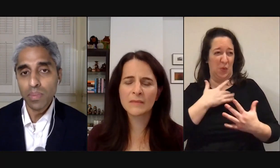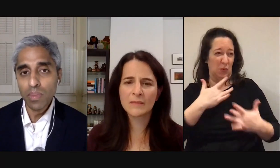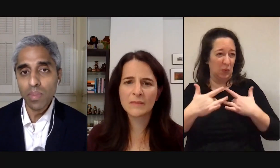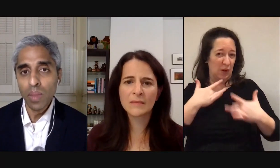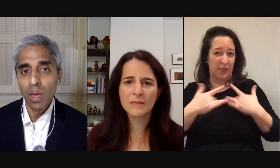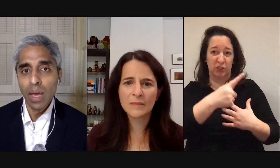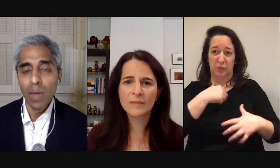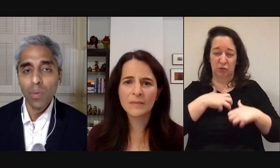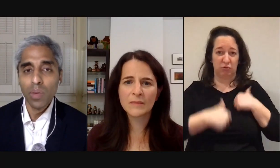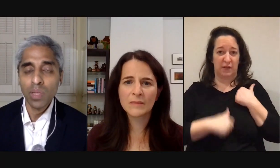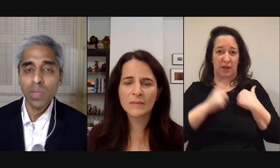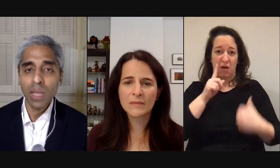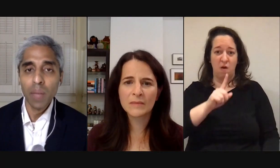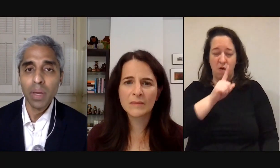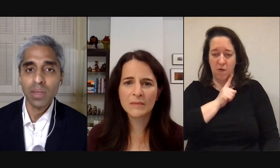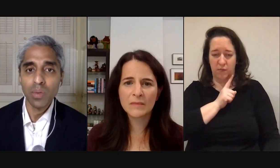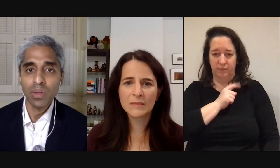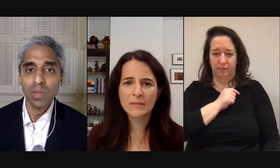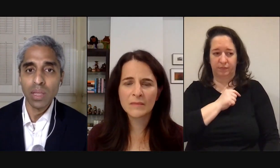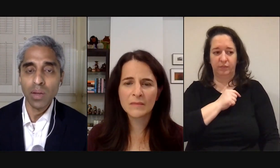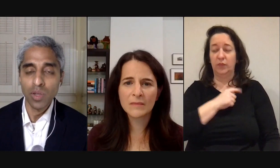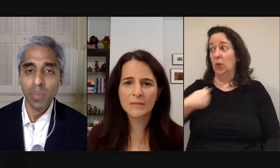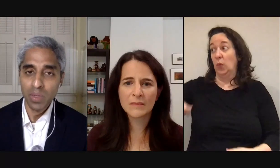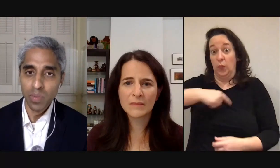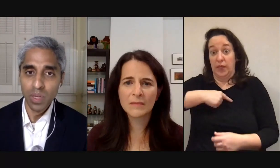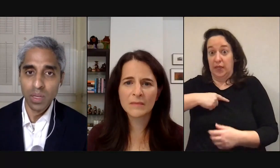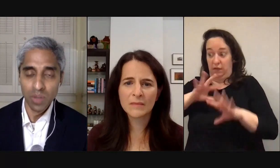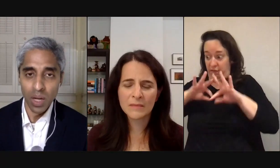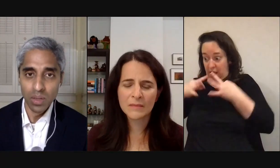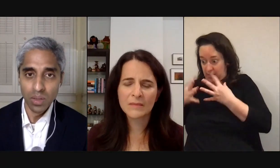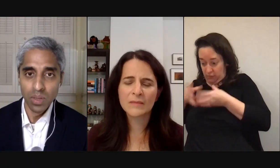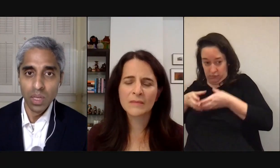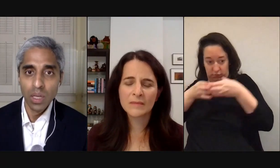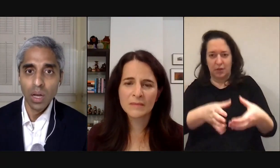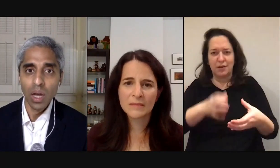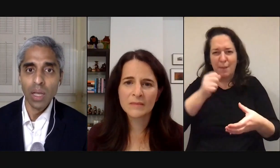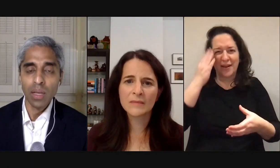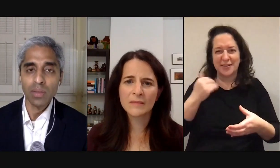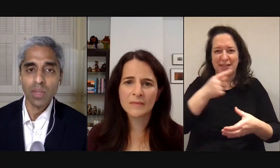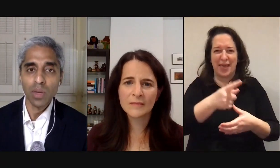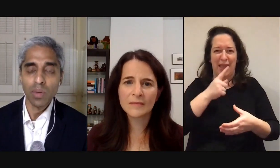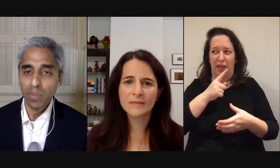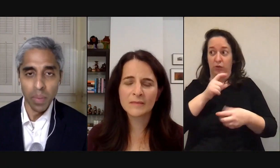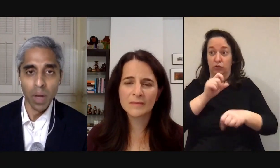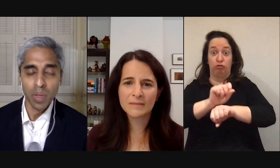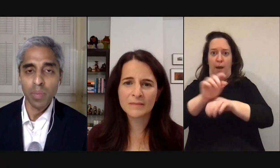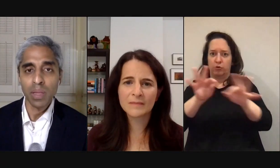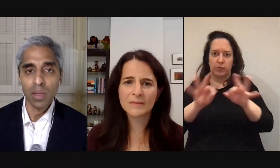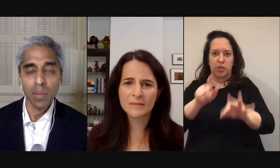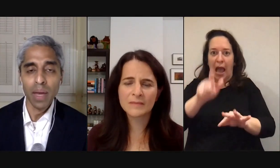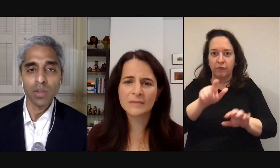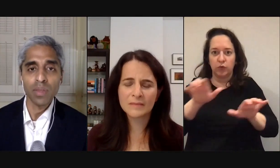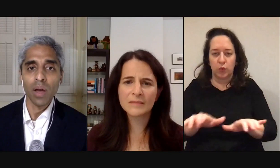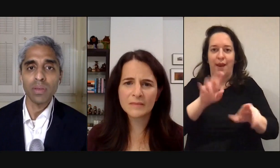and that they were doing that not because it was in their job description as doctors uh and as you know as my mom